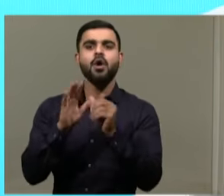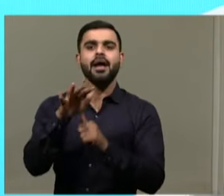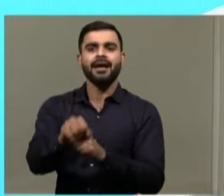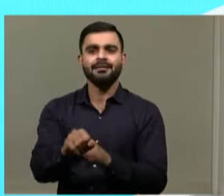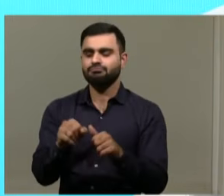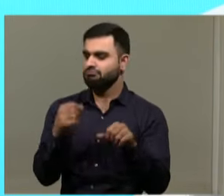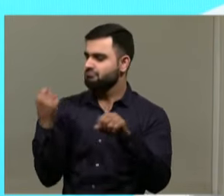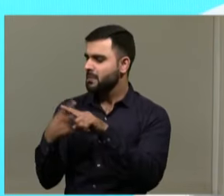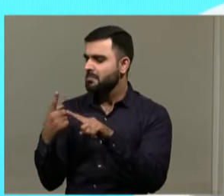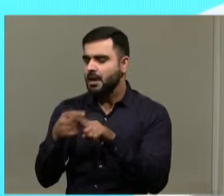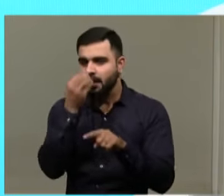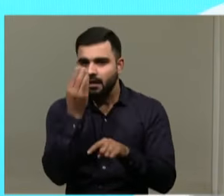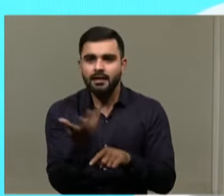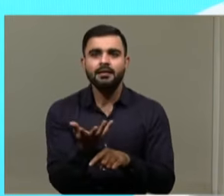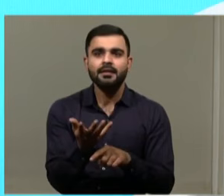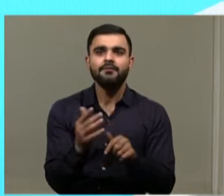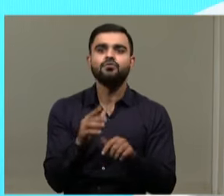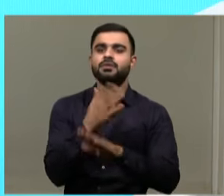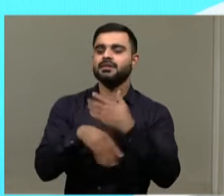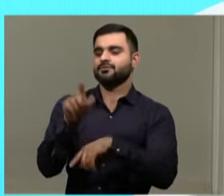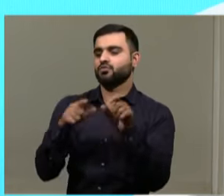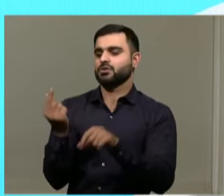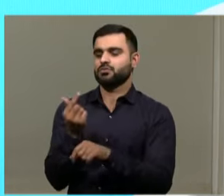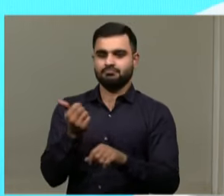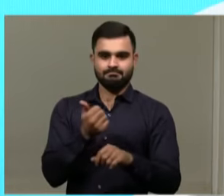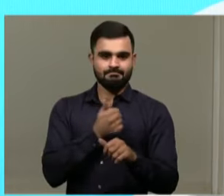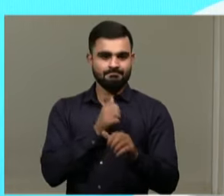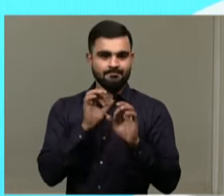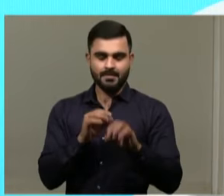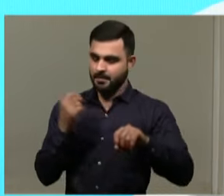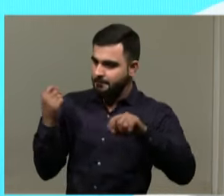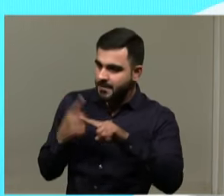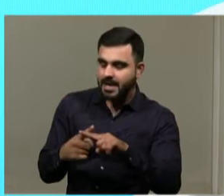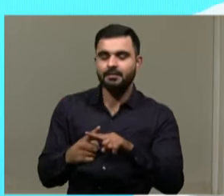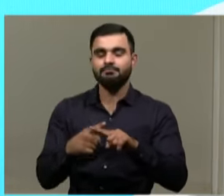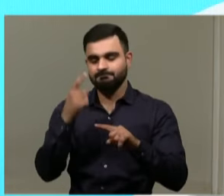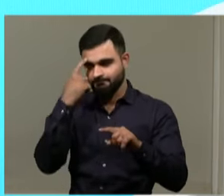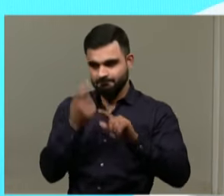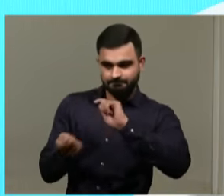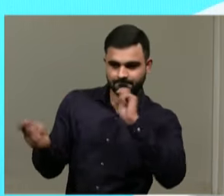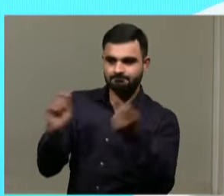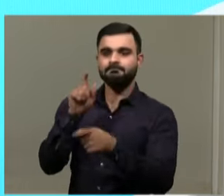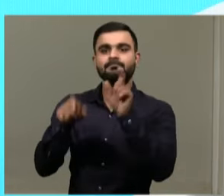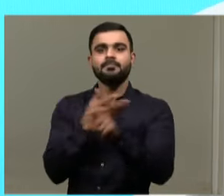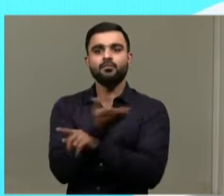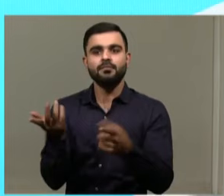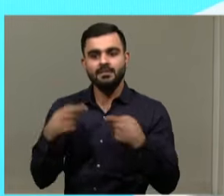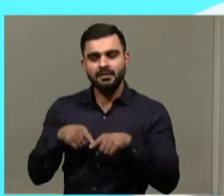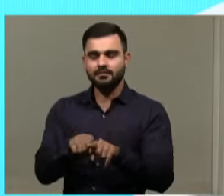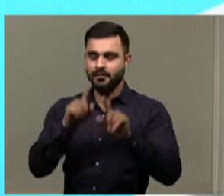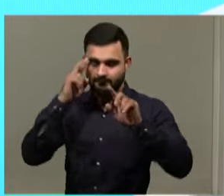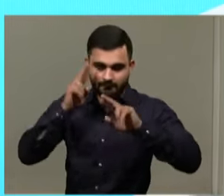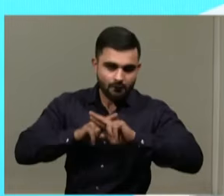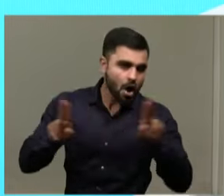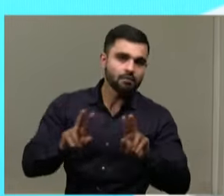convenient for those with disabilities. The survey will also take attitudes, perceptions and mindsets into account to put together a complete picture